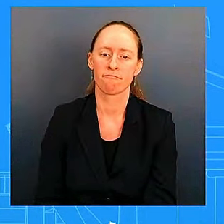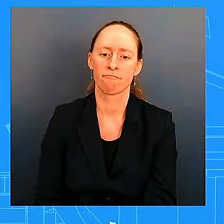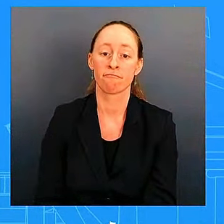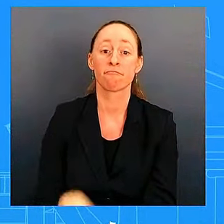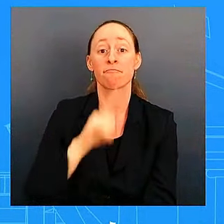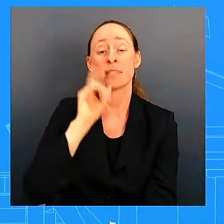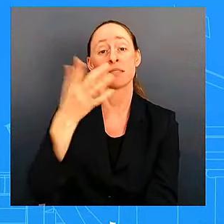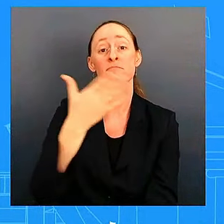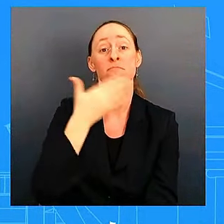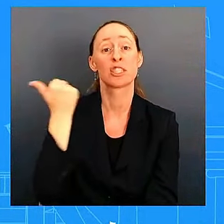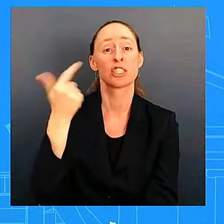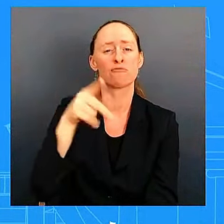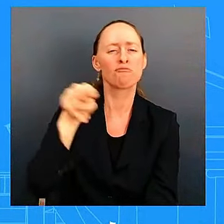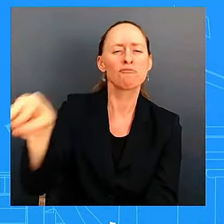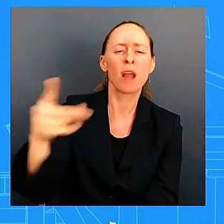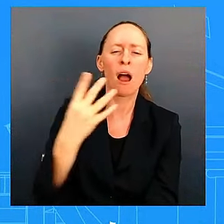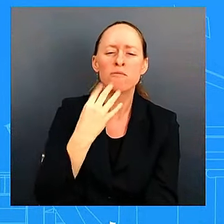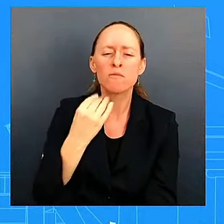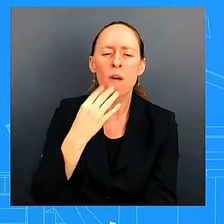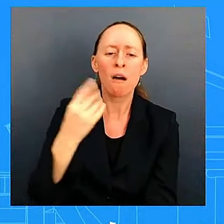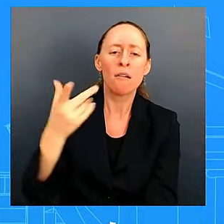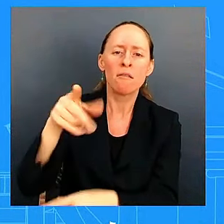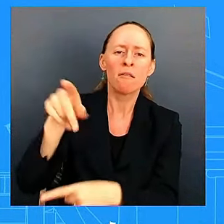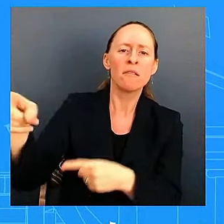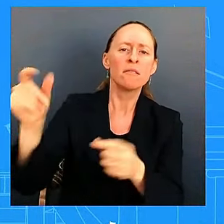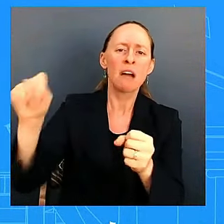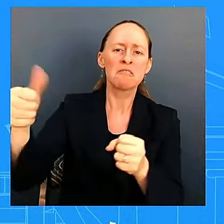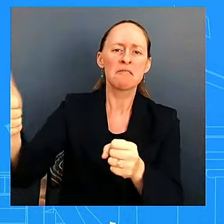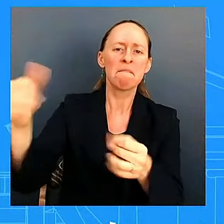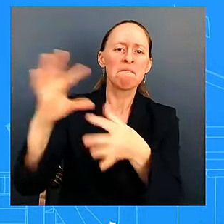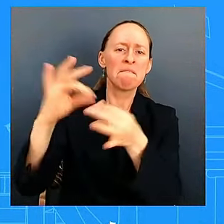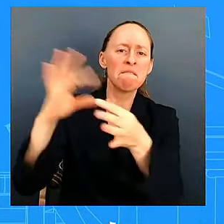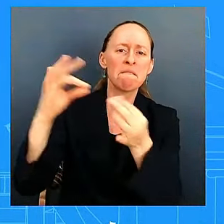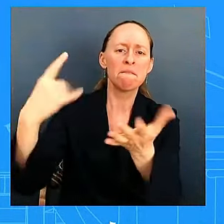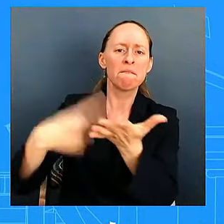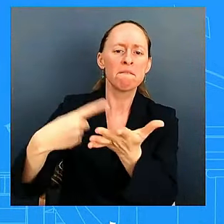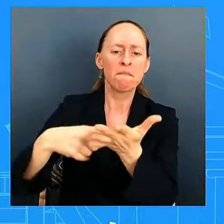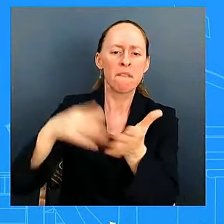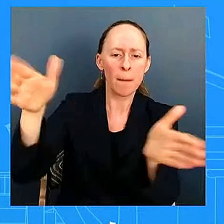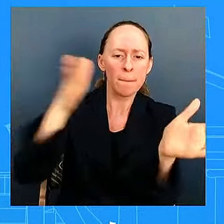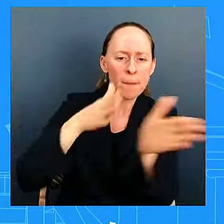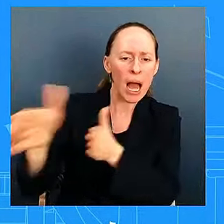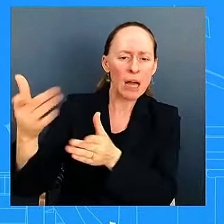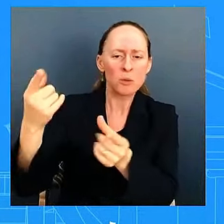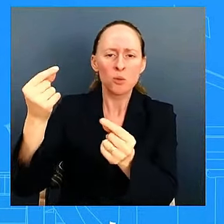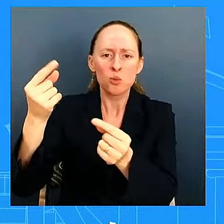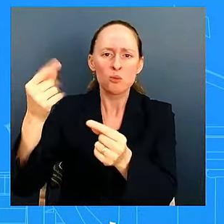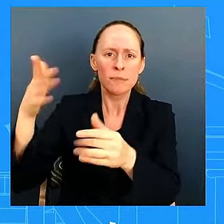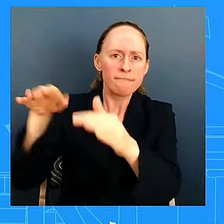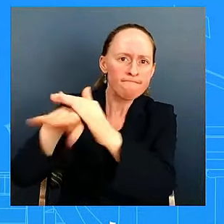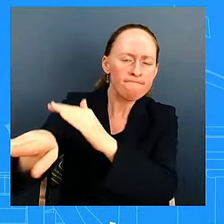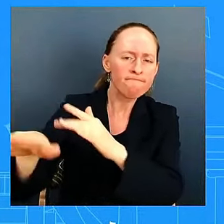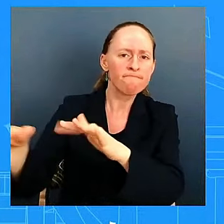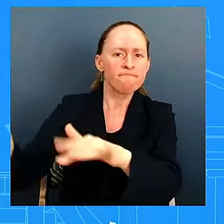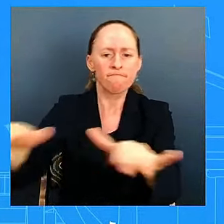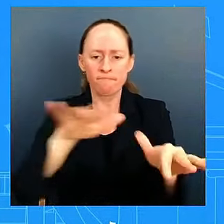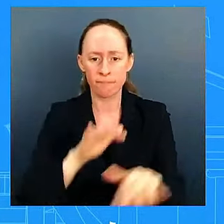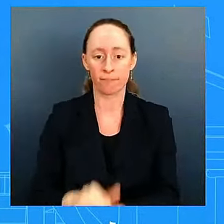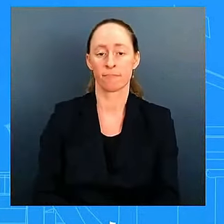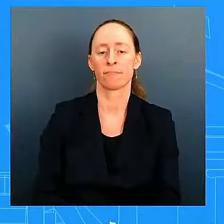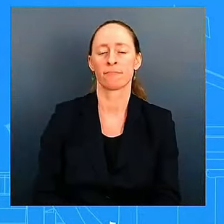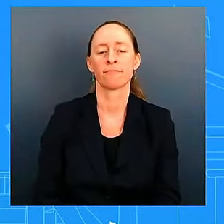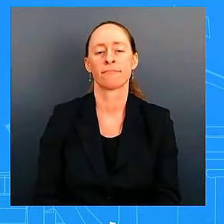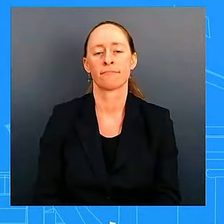course of course we want to see a ceasefire uh that that would give us the space as we have been saying of diplomacy